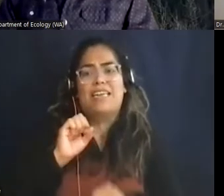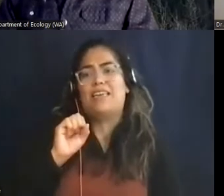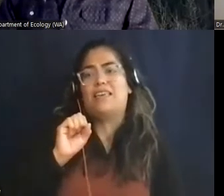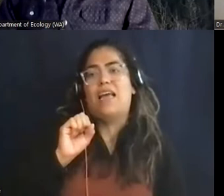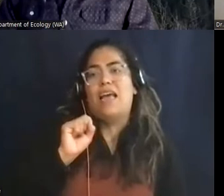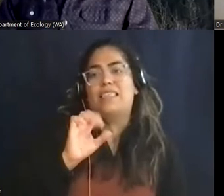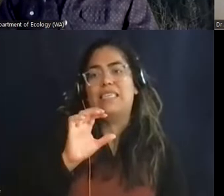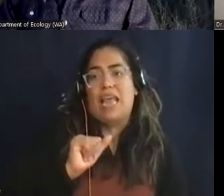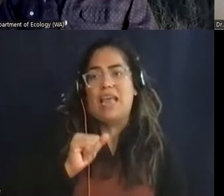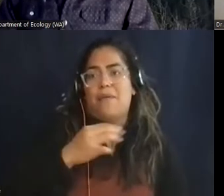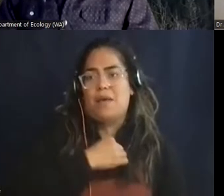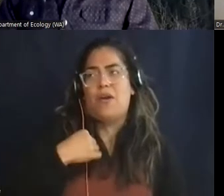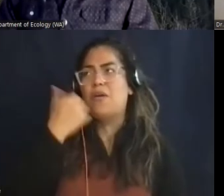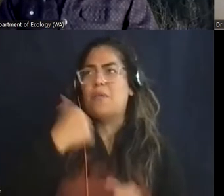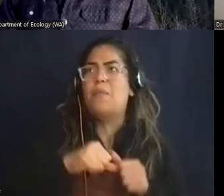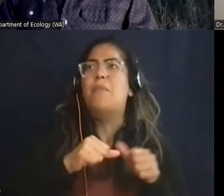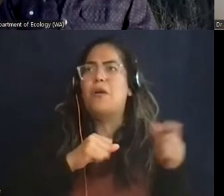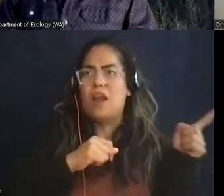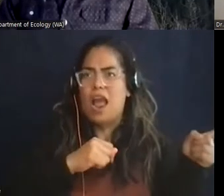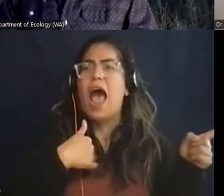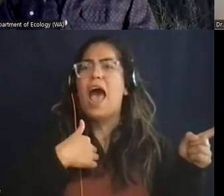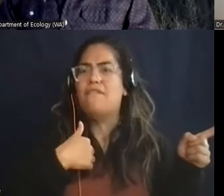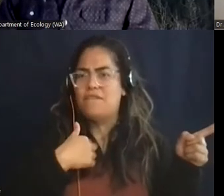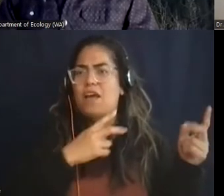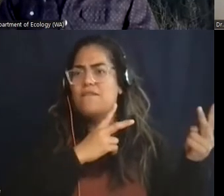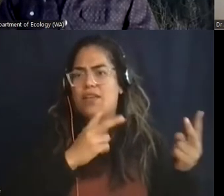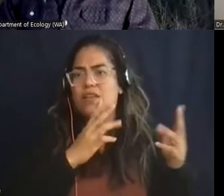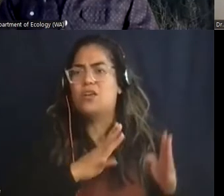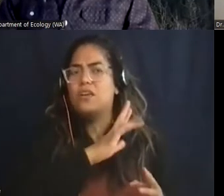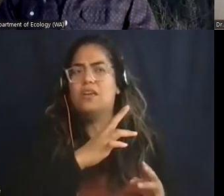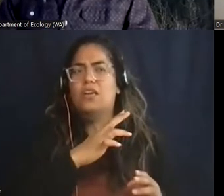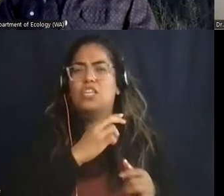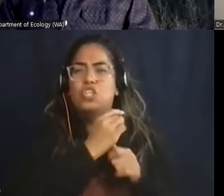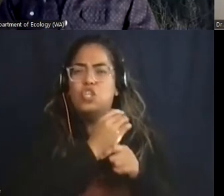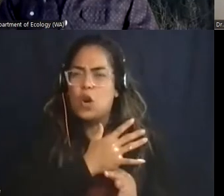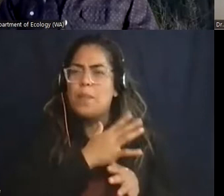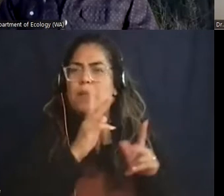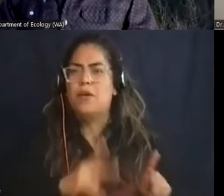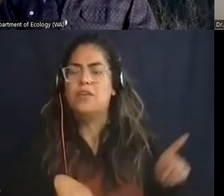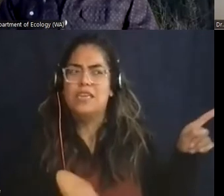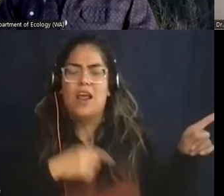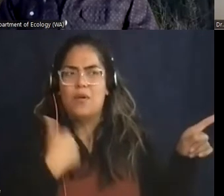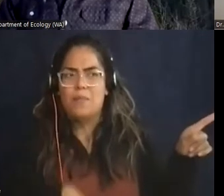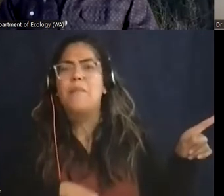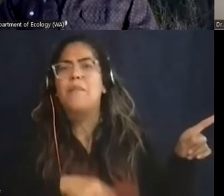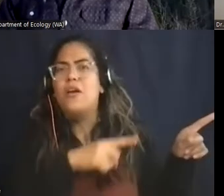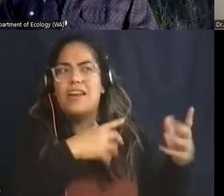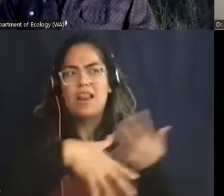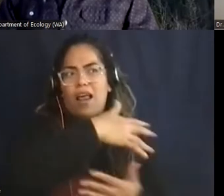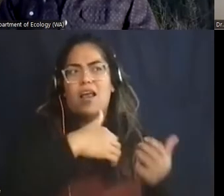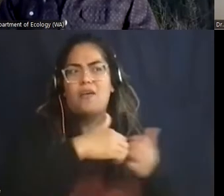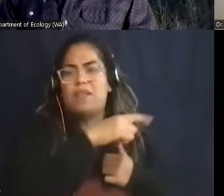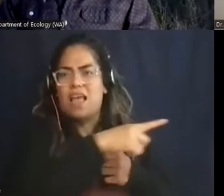of a german park guest and it was just so life-changing for me to interact with